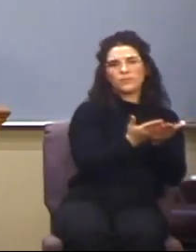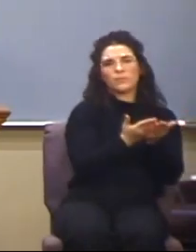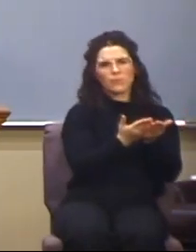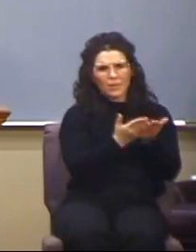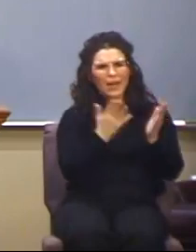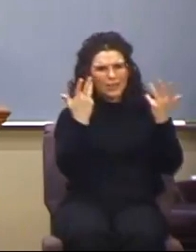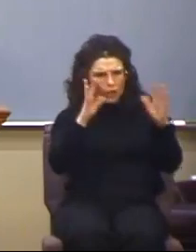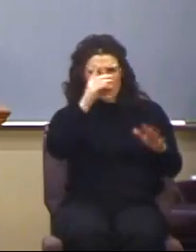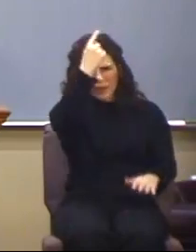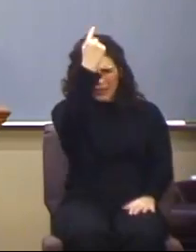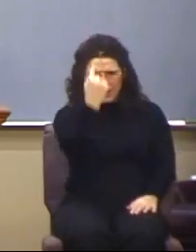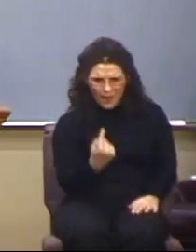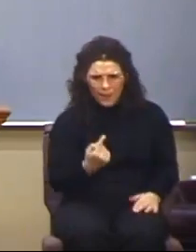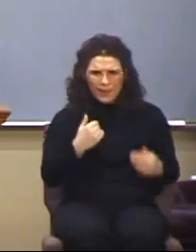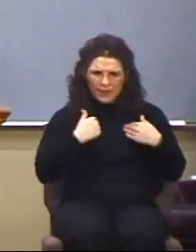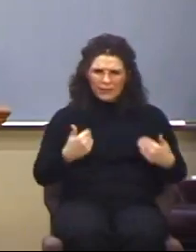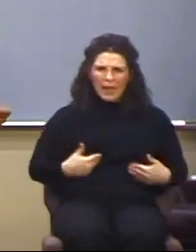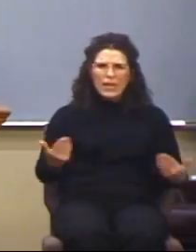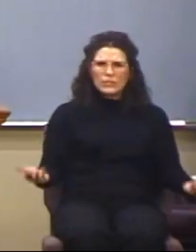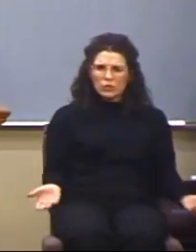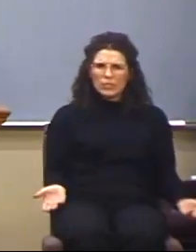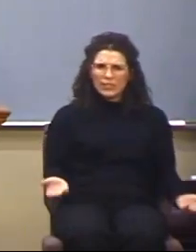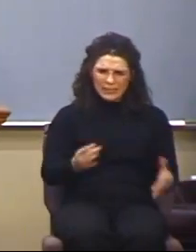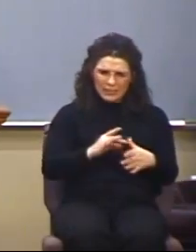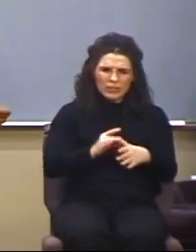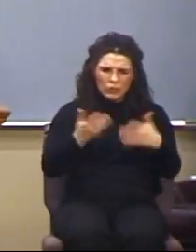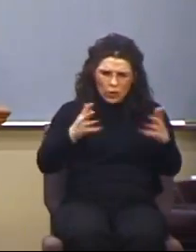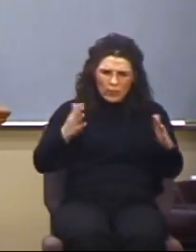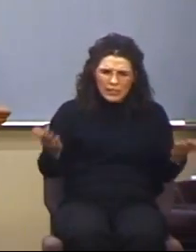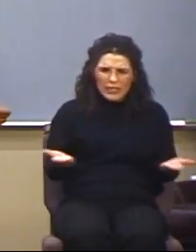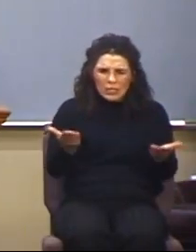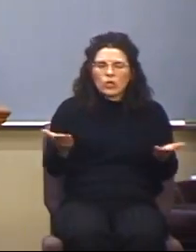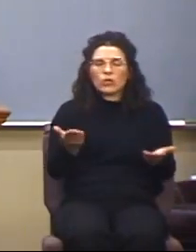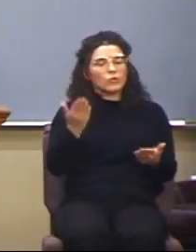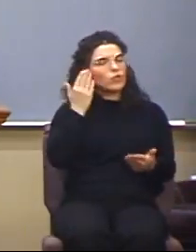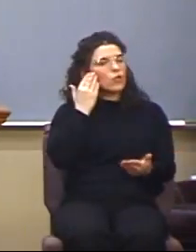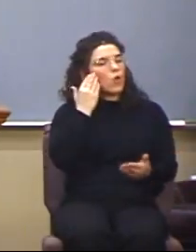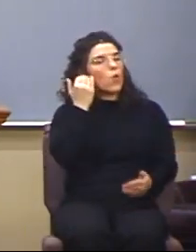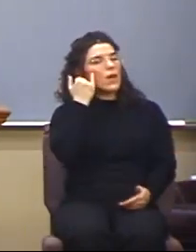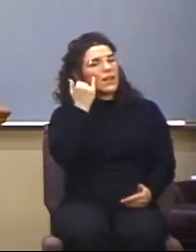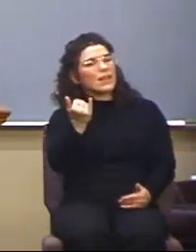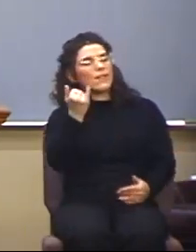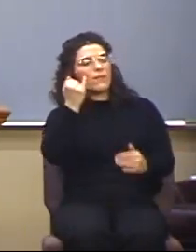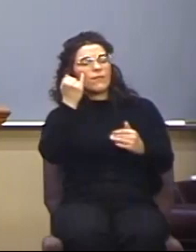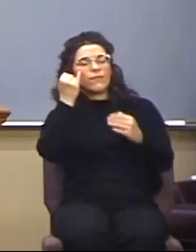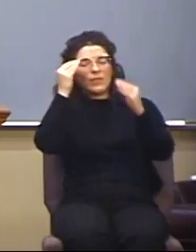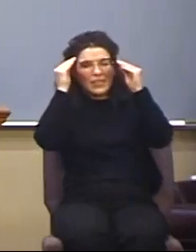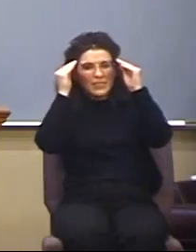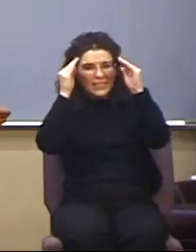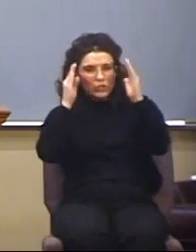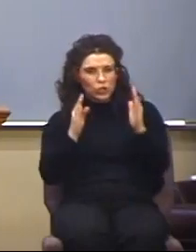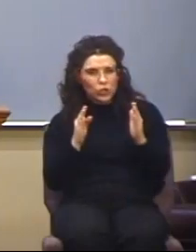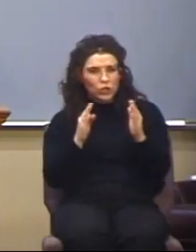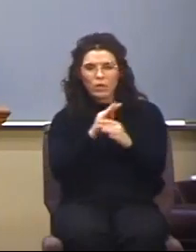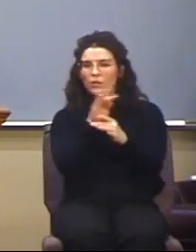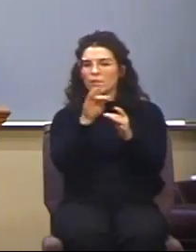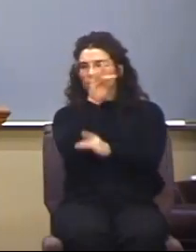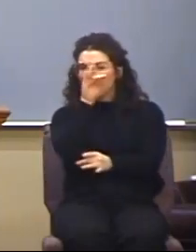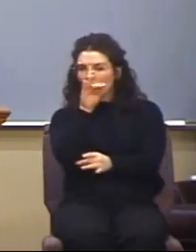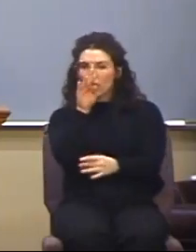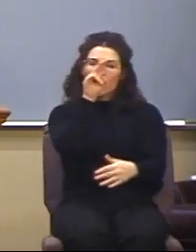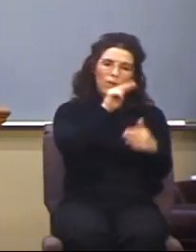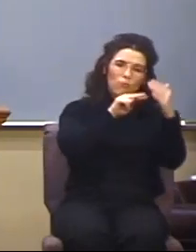in the flesh. You know if the teacher, the Spirit, the prophet, is genuine. Do